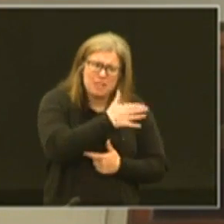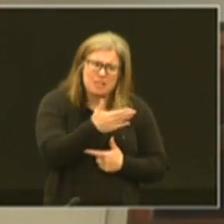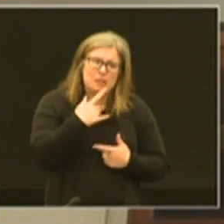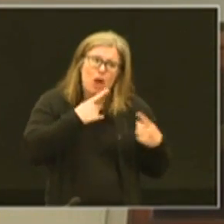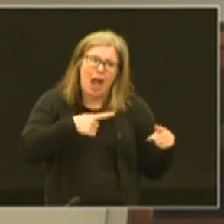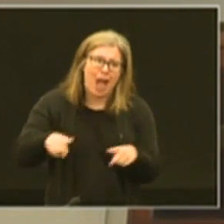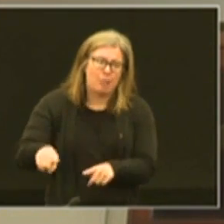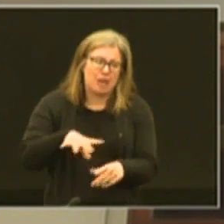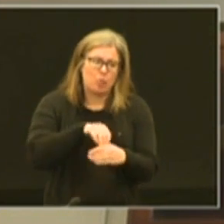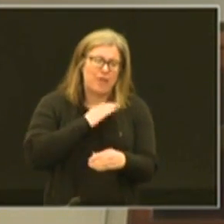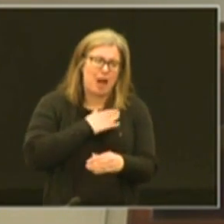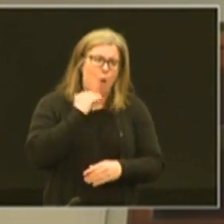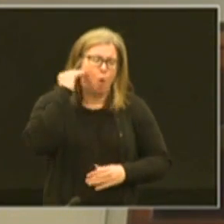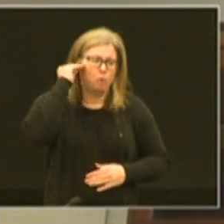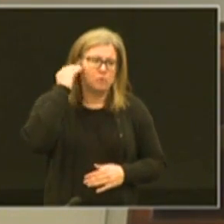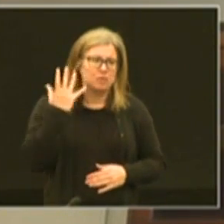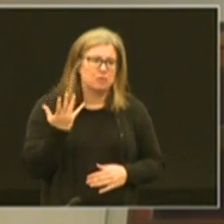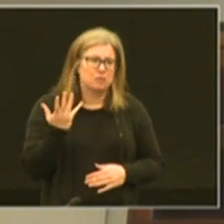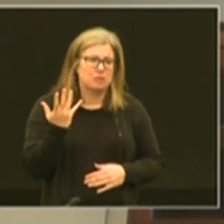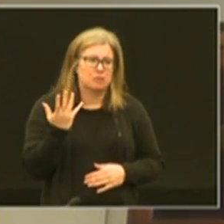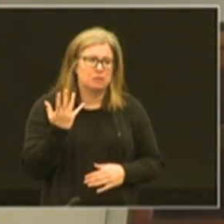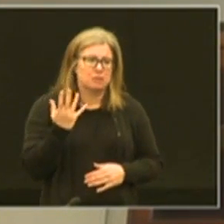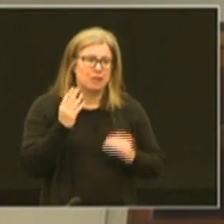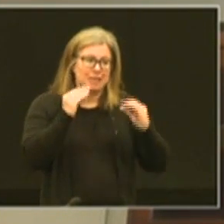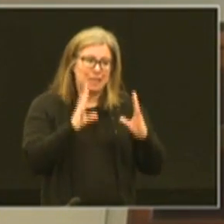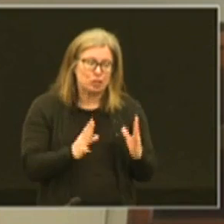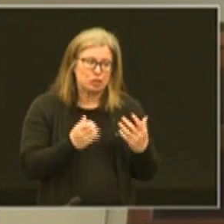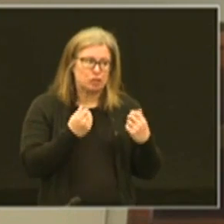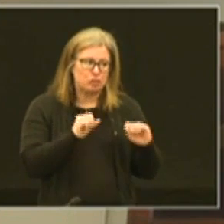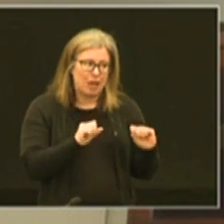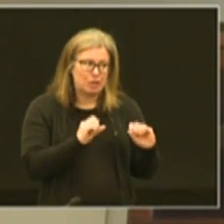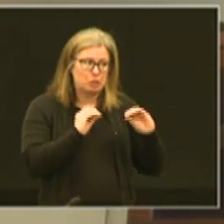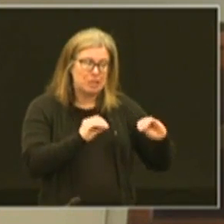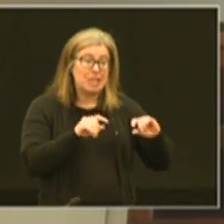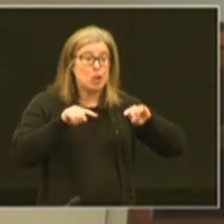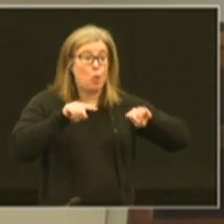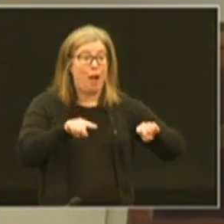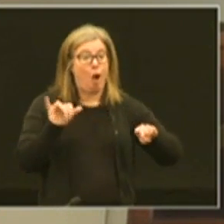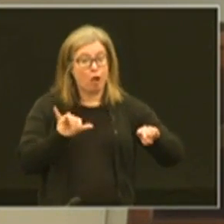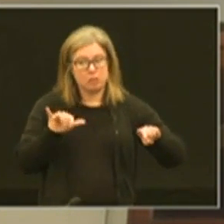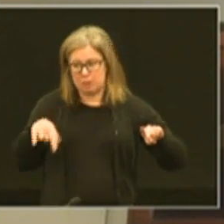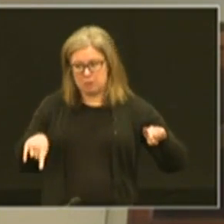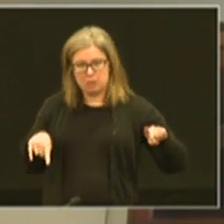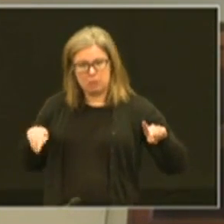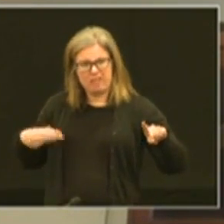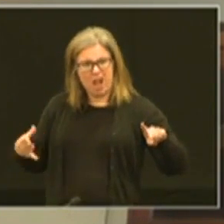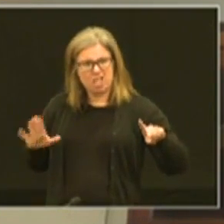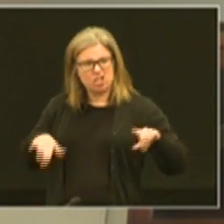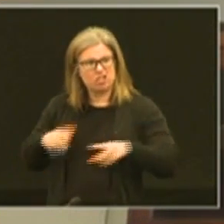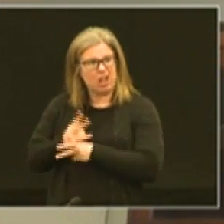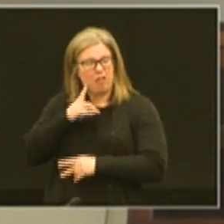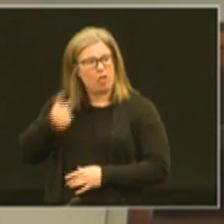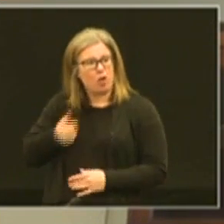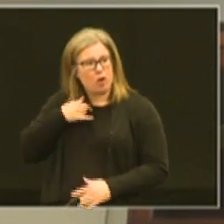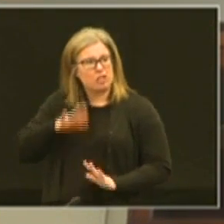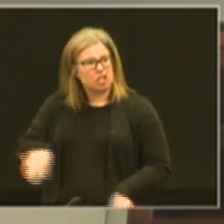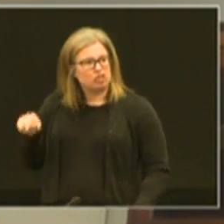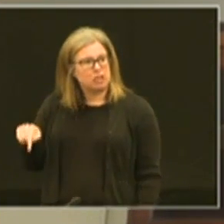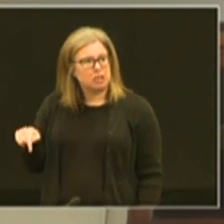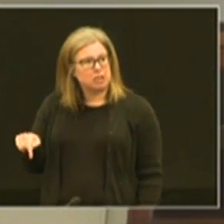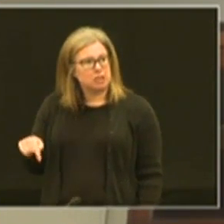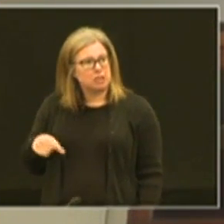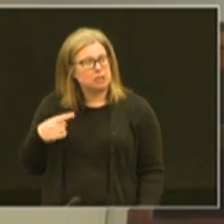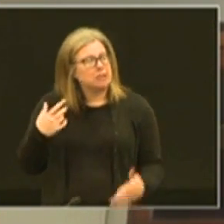things are happening within our homes our teachers are trying to teach while also providing child care for their own children